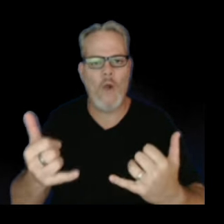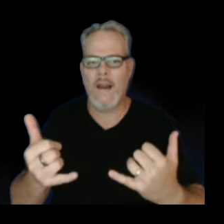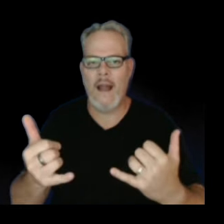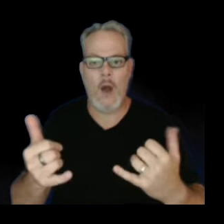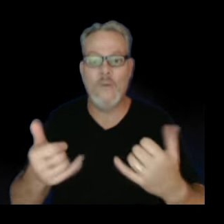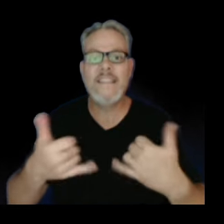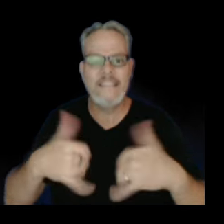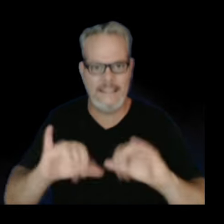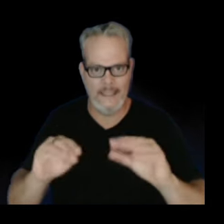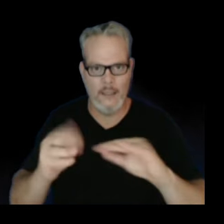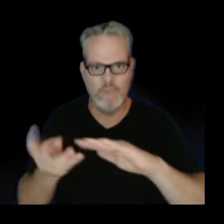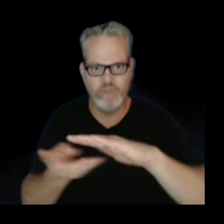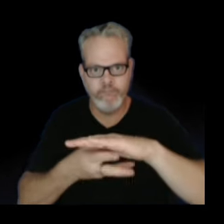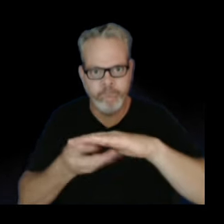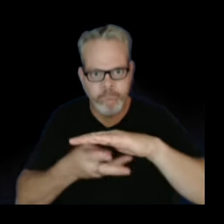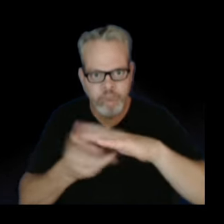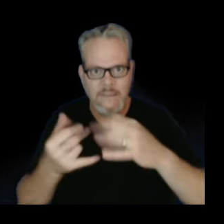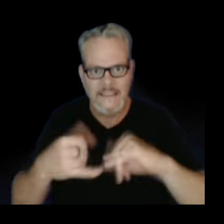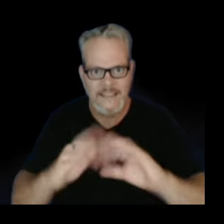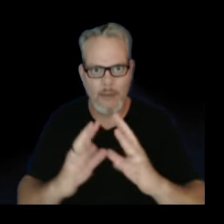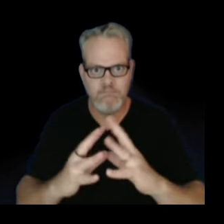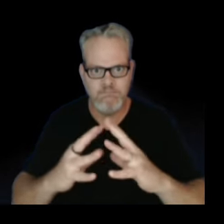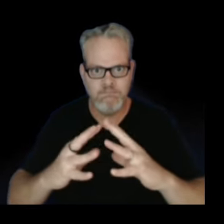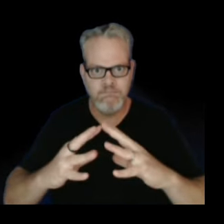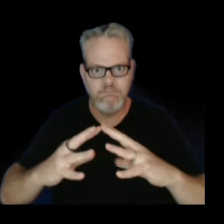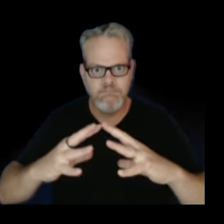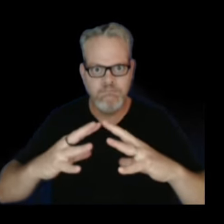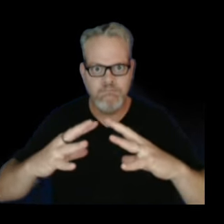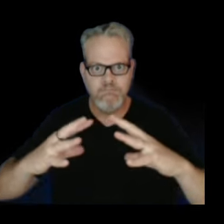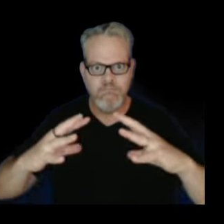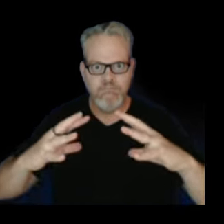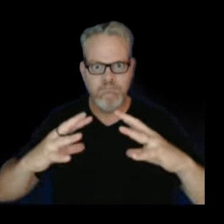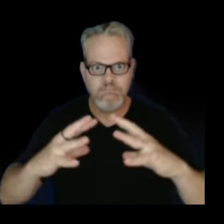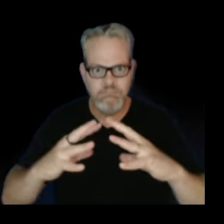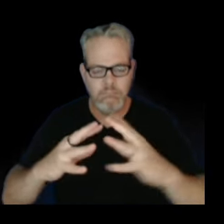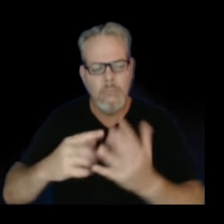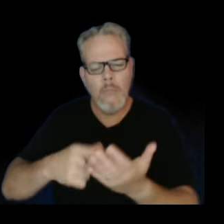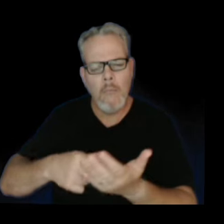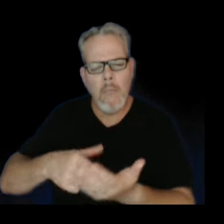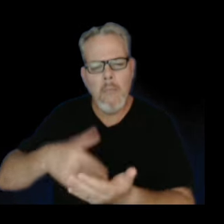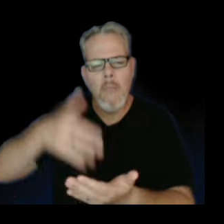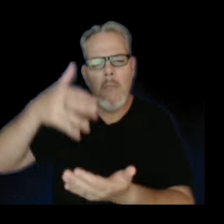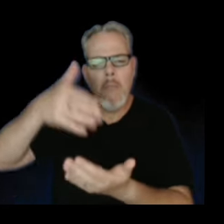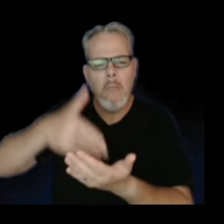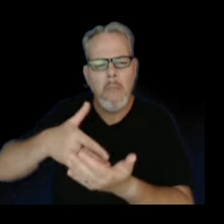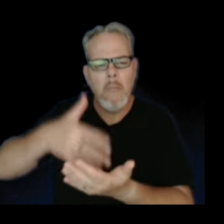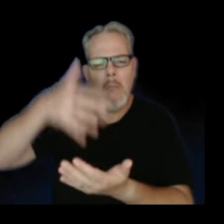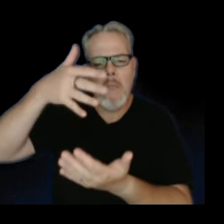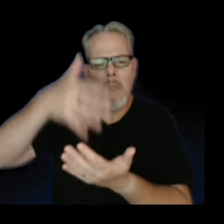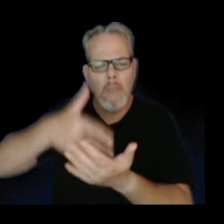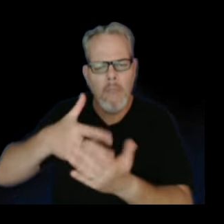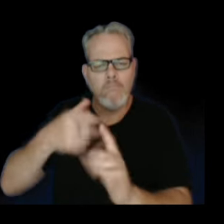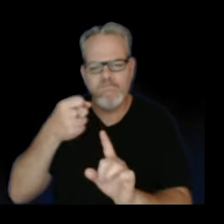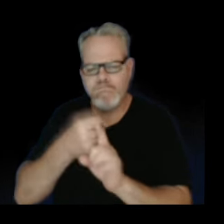with magma. Occasionally, we have a pulse of deep earthquakes like this one that occurred in late 2023.